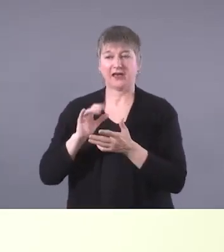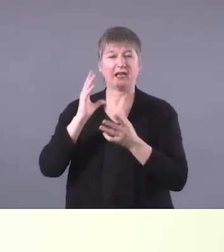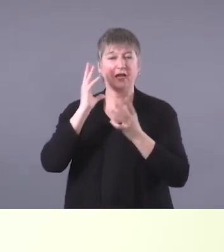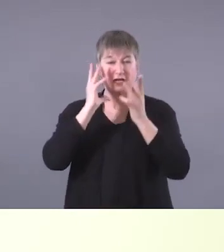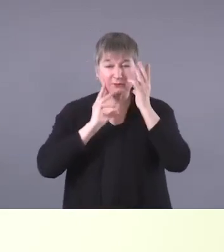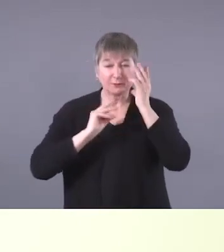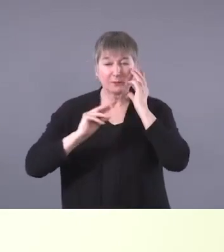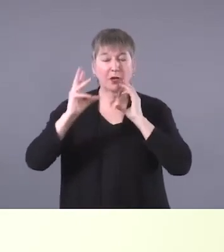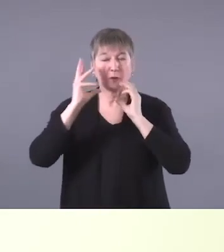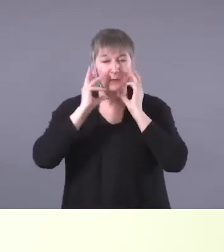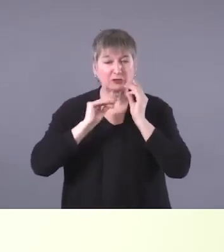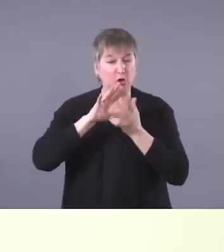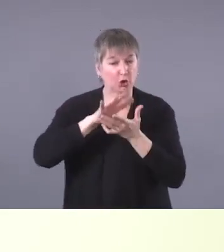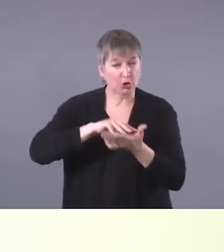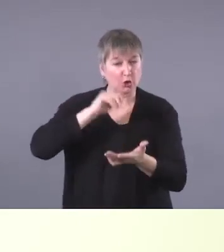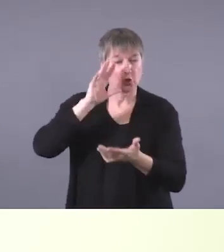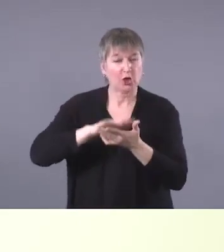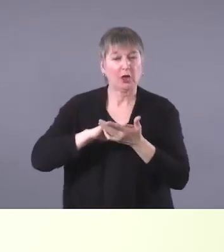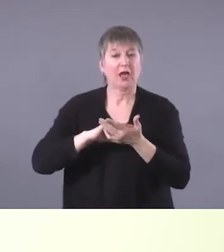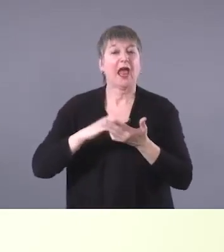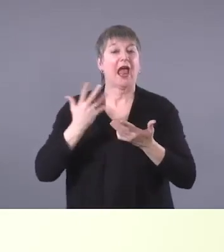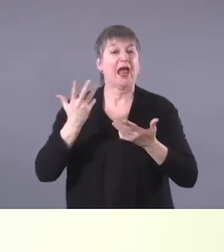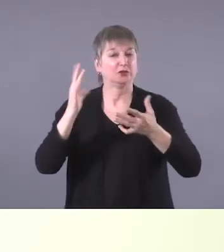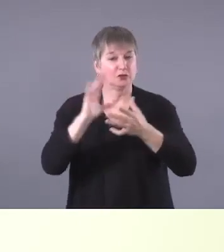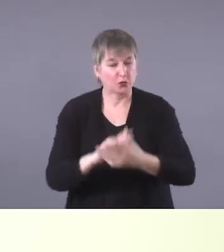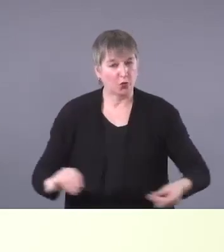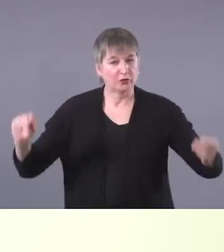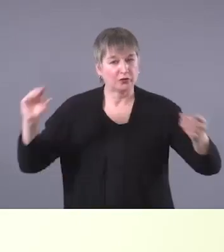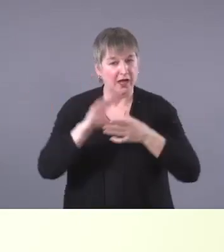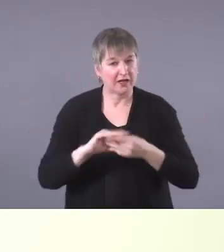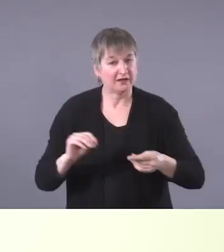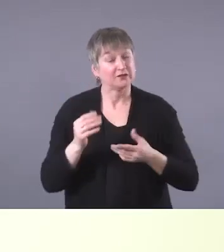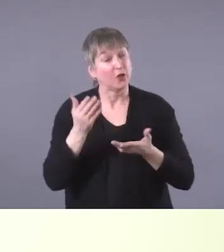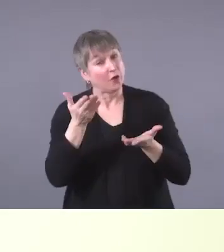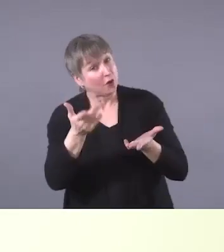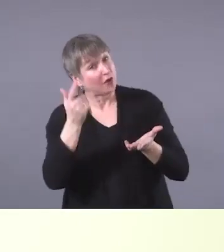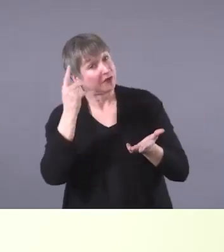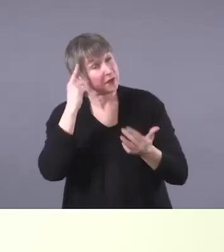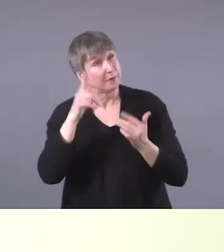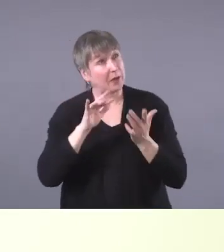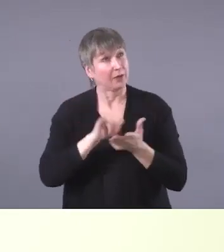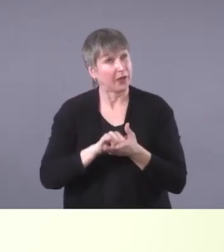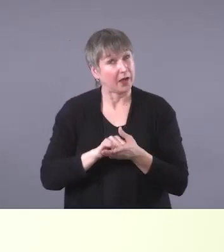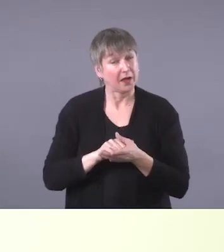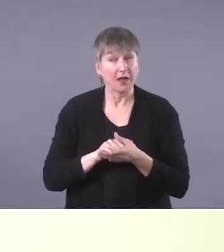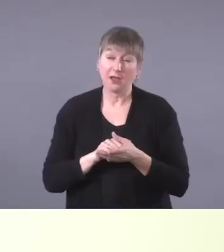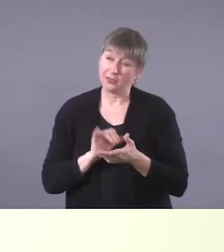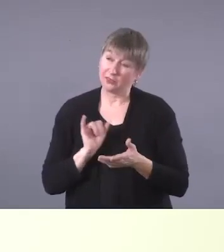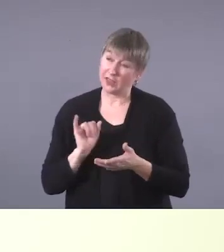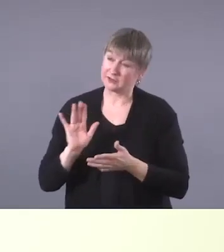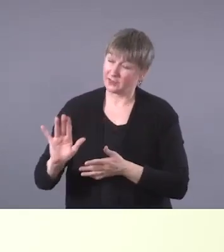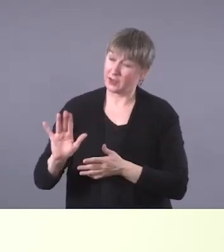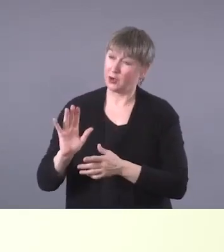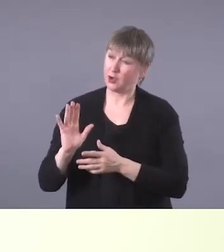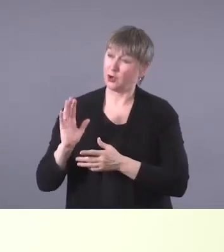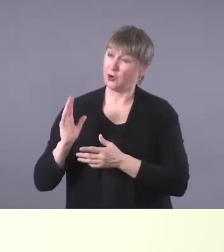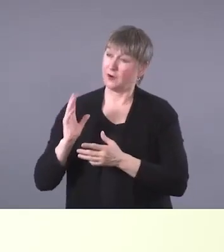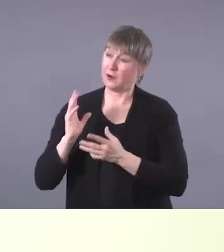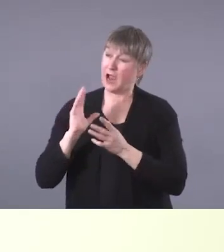learning, and oral storytelling. So if you can consider that information and, and determine whether you